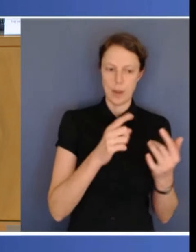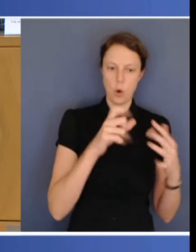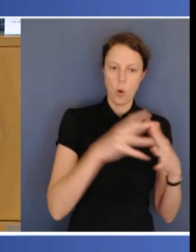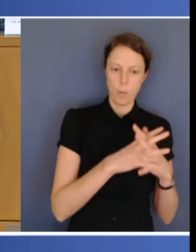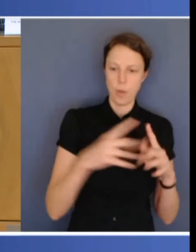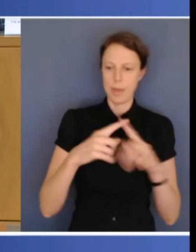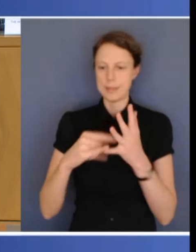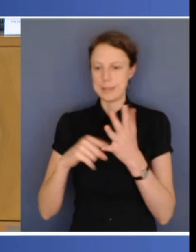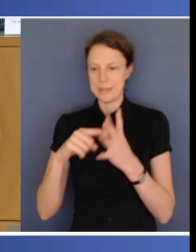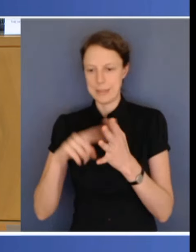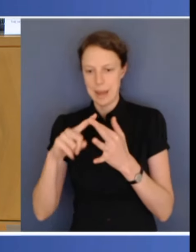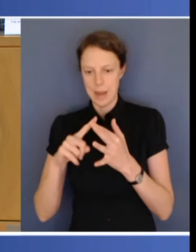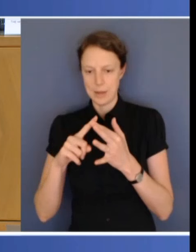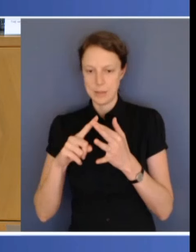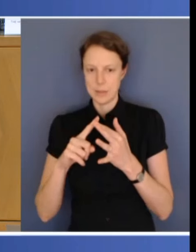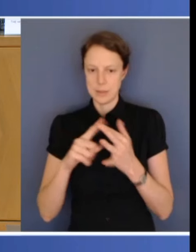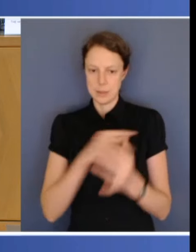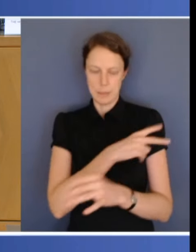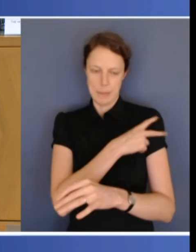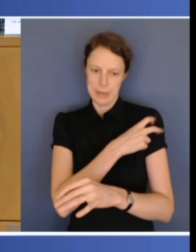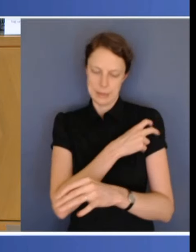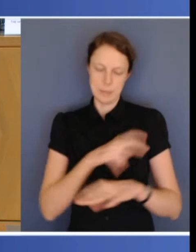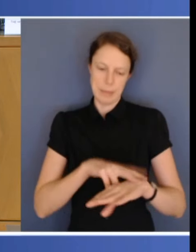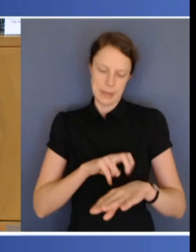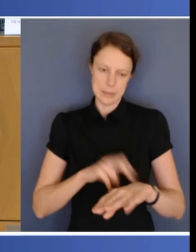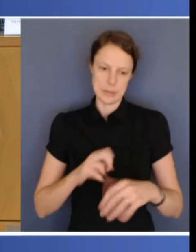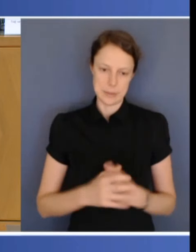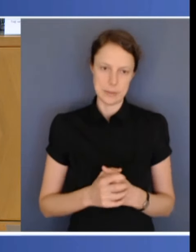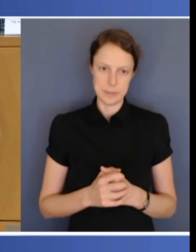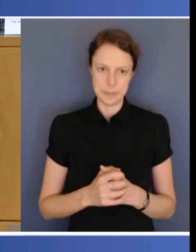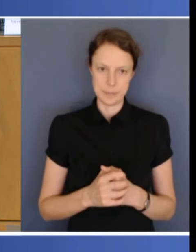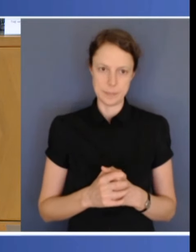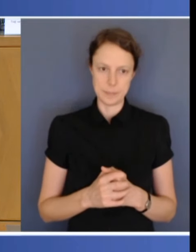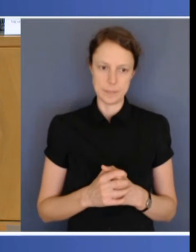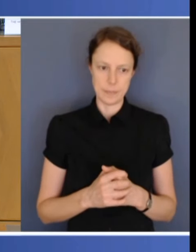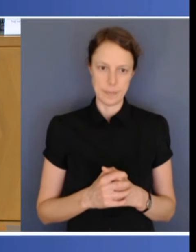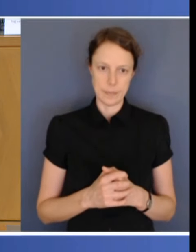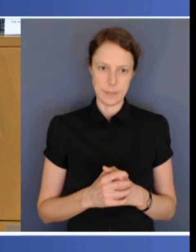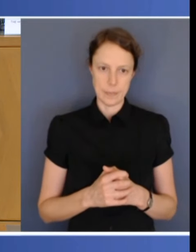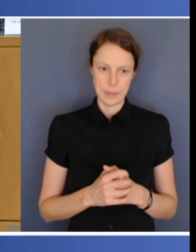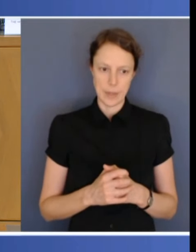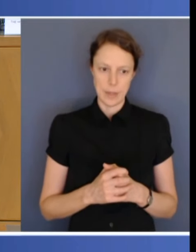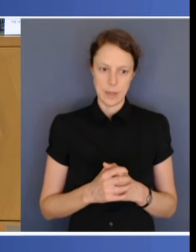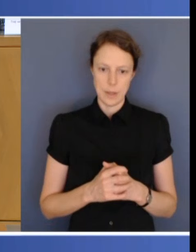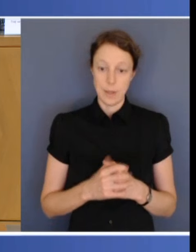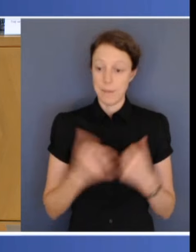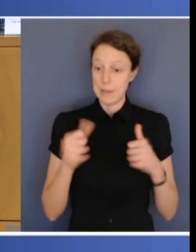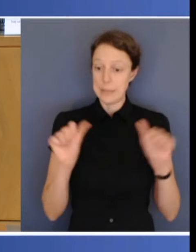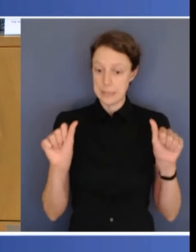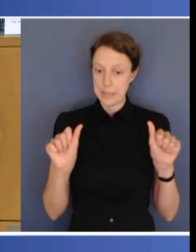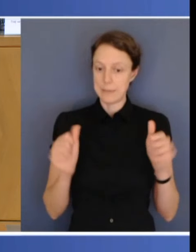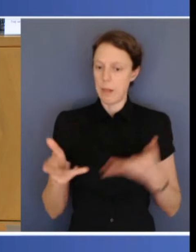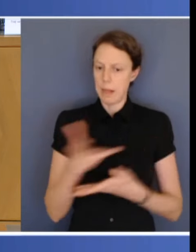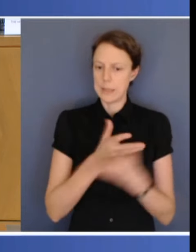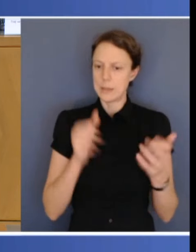meeting following a successful discussion that we had last night, and I think that the